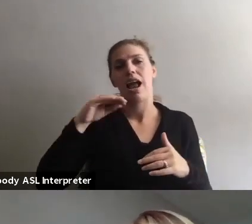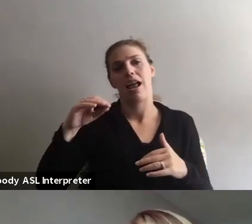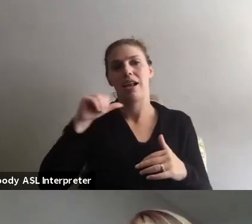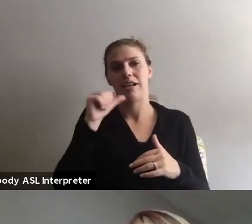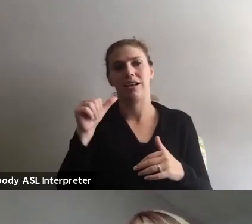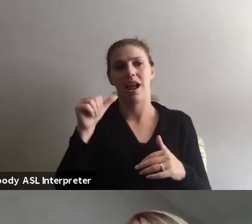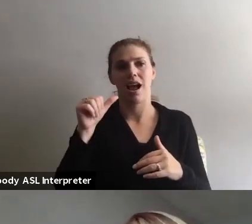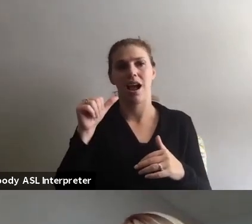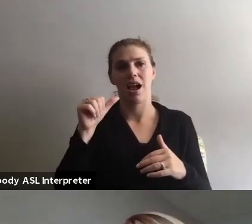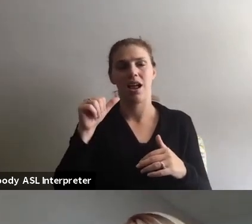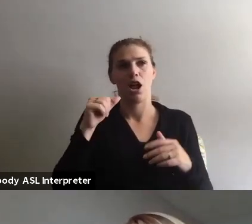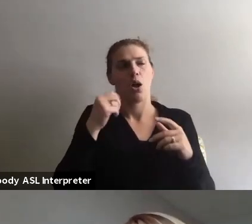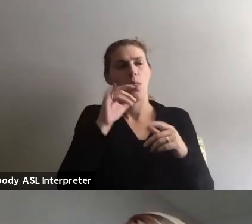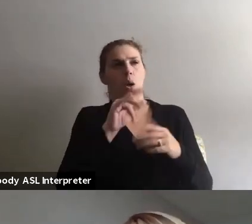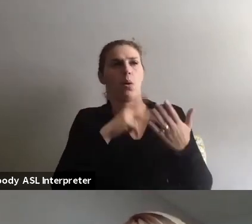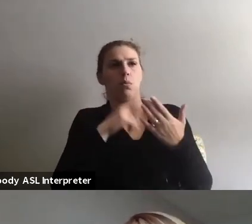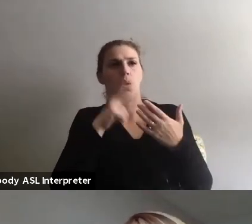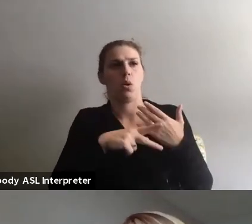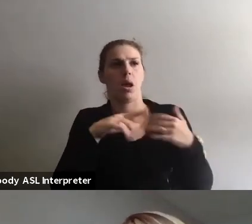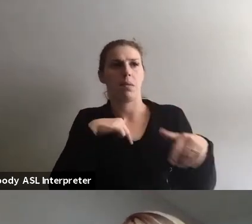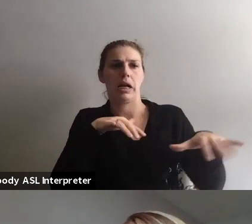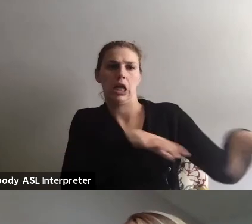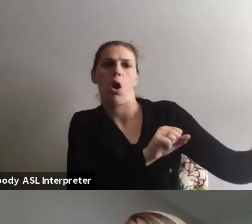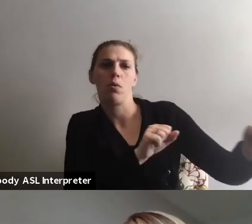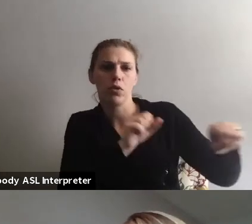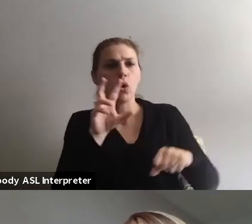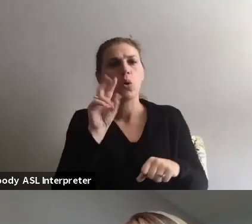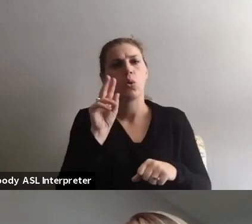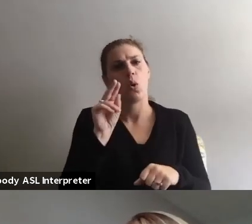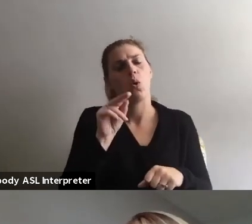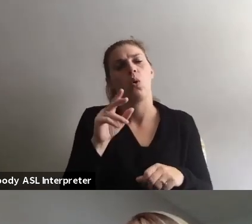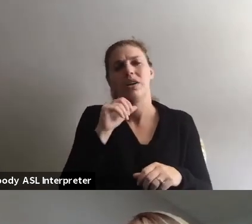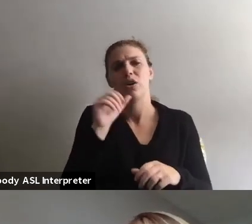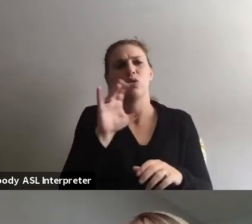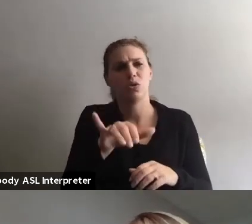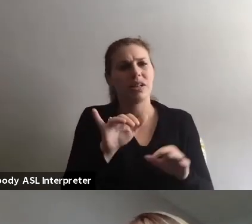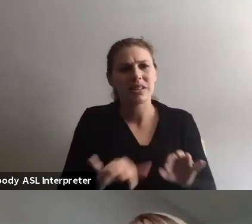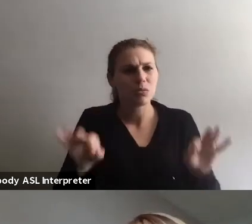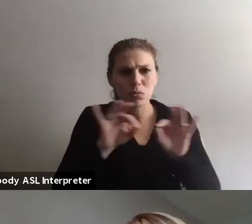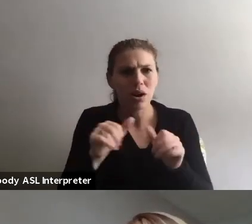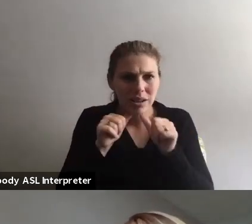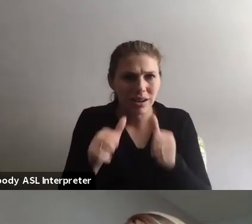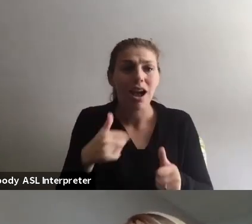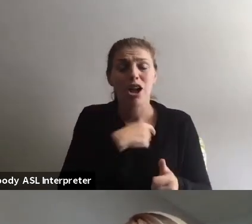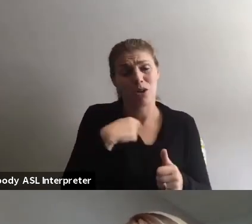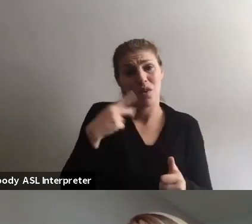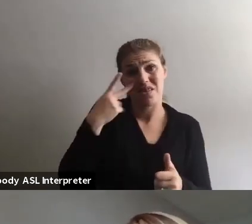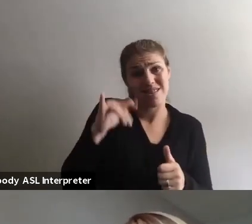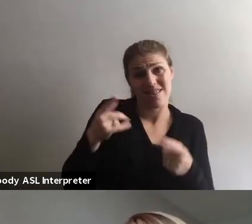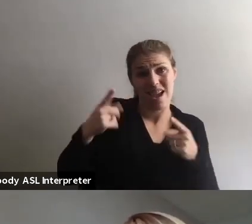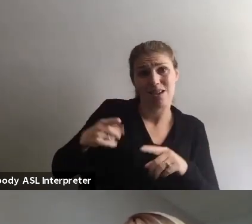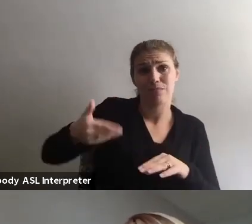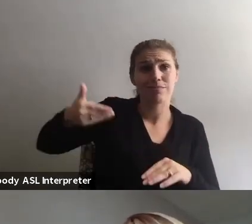those programs and just take it over. It's important to, to not do that. And we've, and we've seen that happen